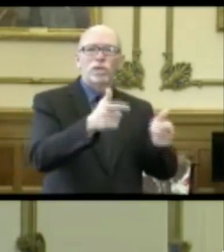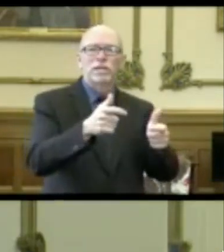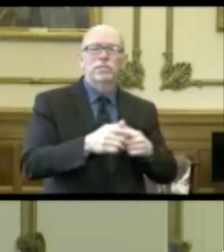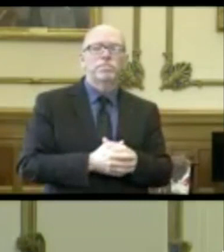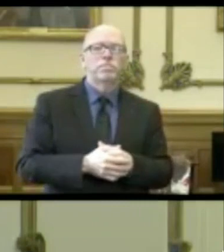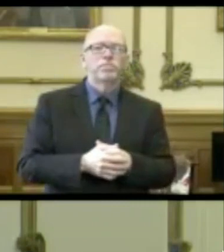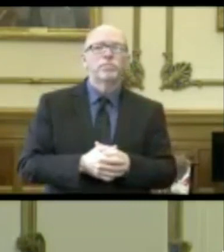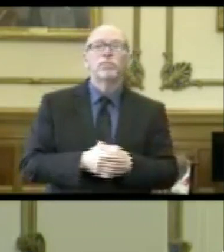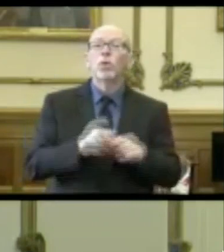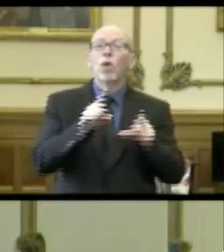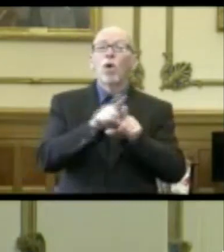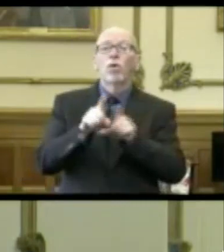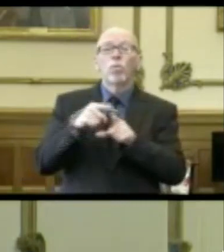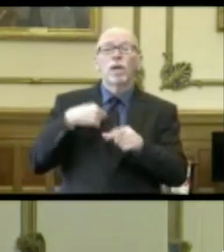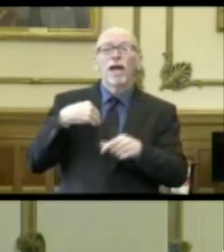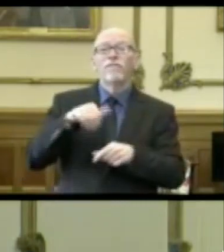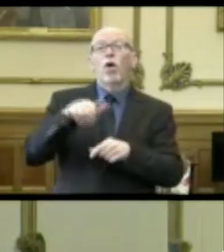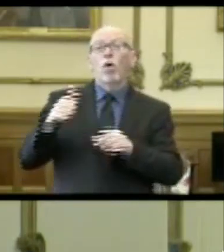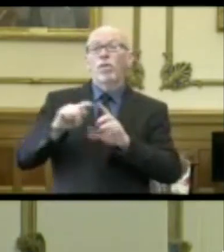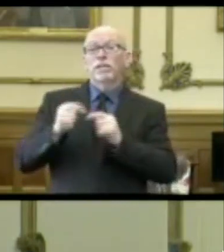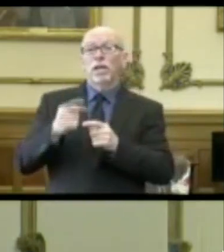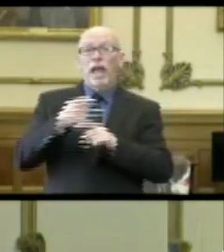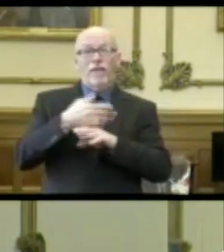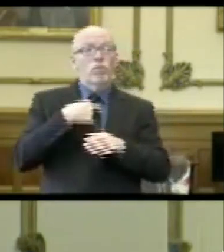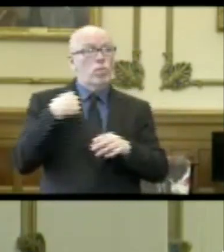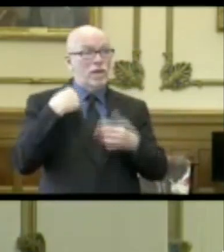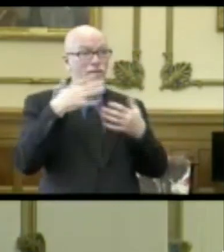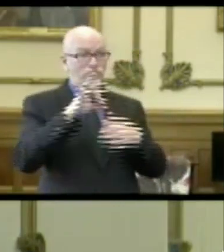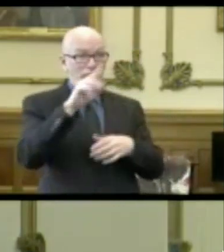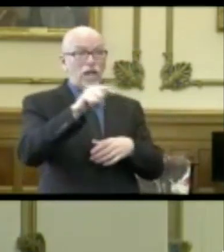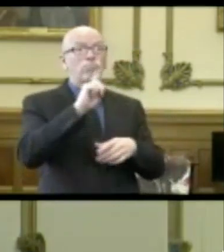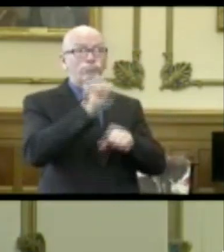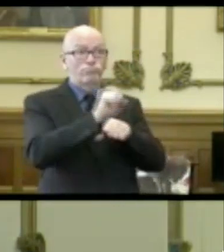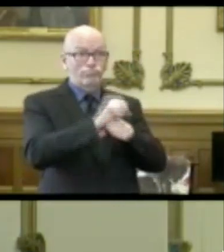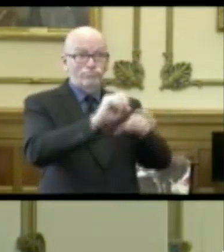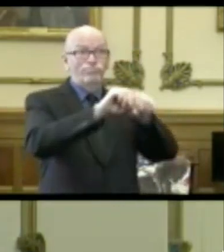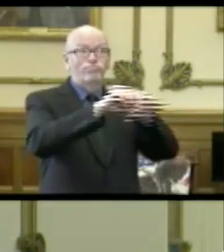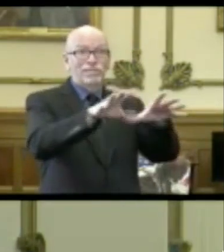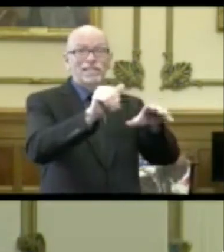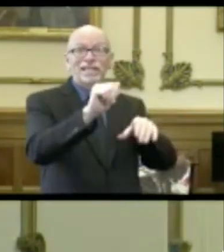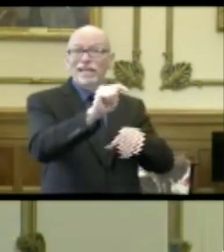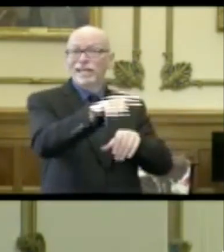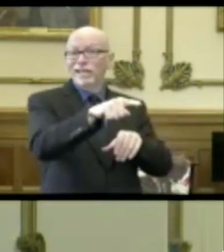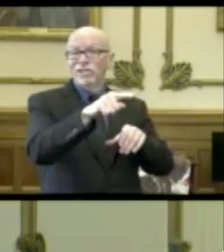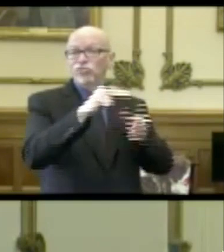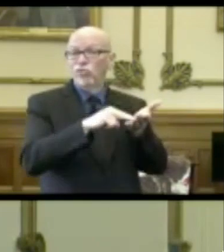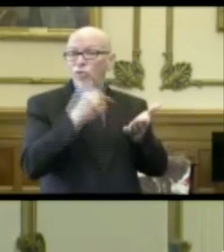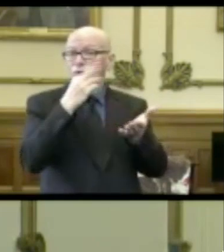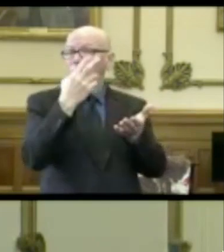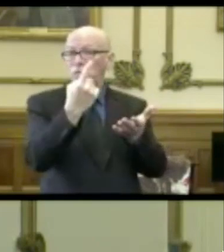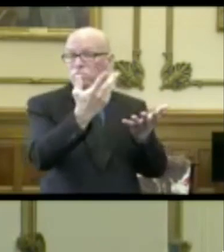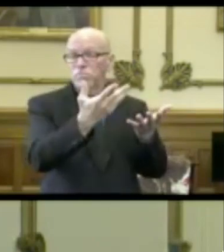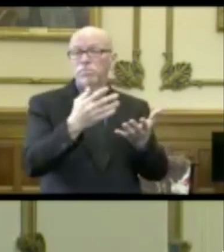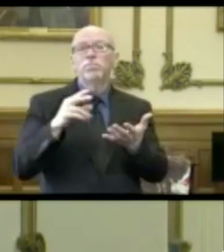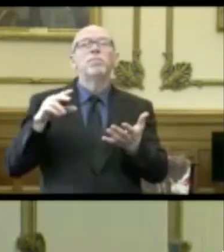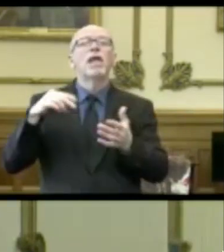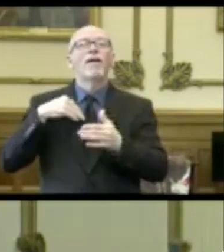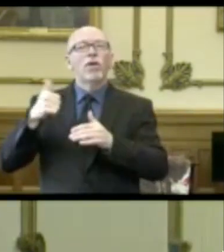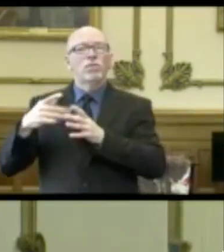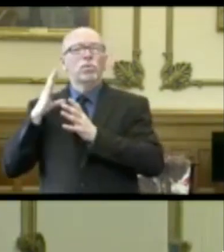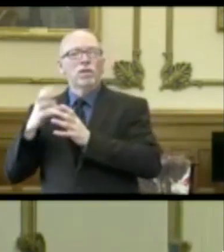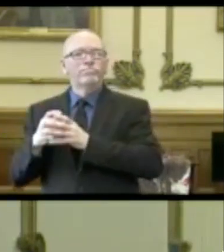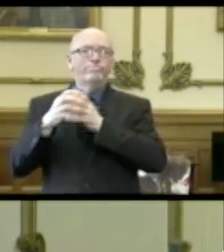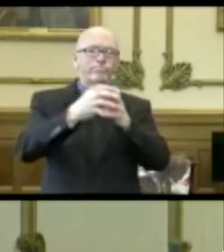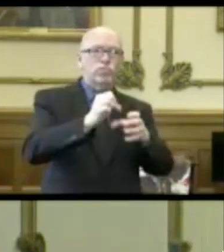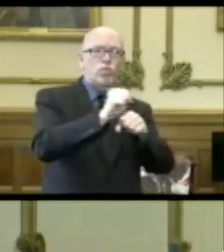addition, we'll have additional teams that, once we know there's an outbreak beginning in a long-term care facility, that can go and work with that facility